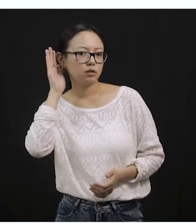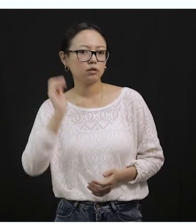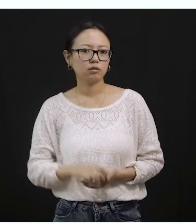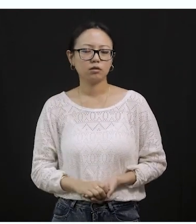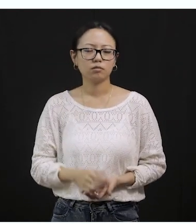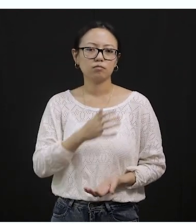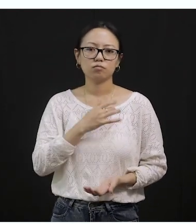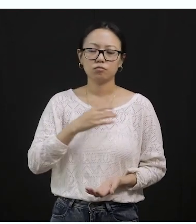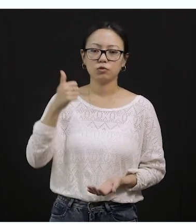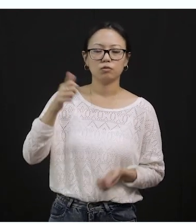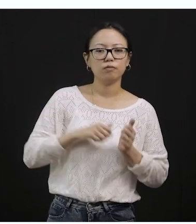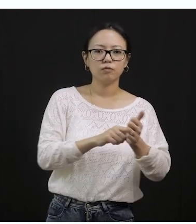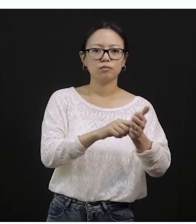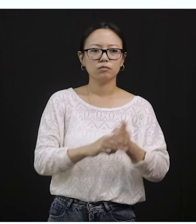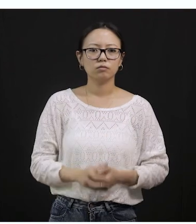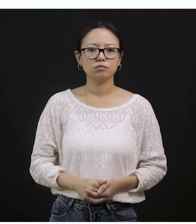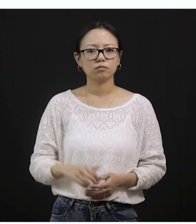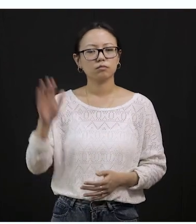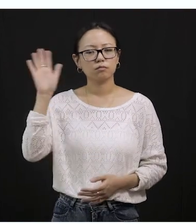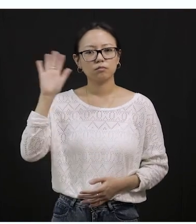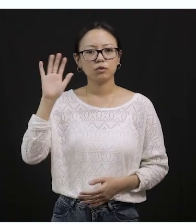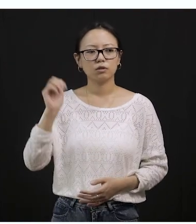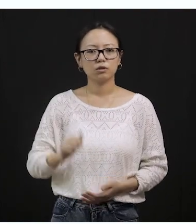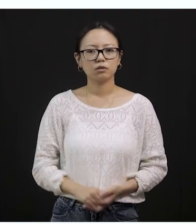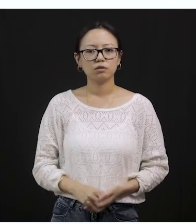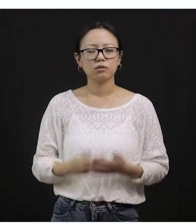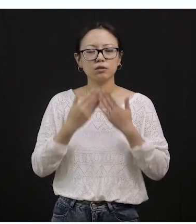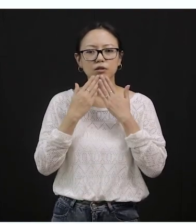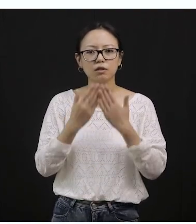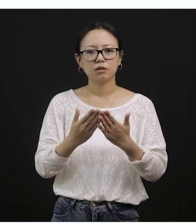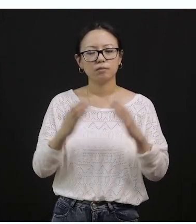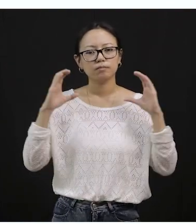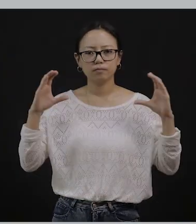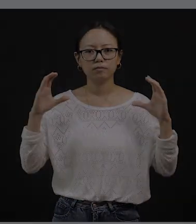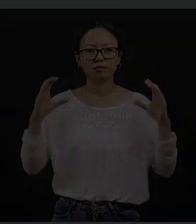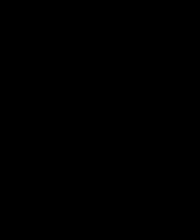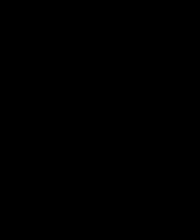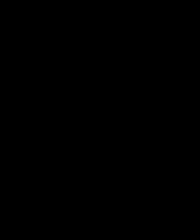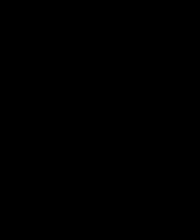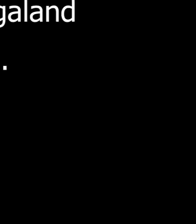girl and a good boy. Yeah? Okay? So bye-bye, everyone. Thank you, and take care.